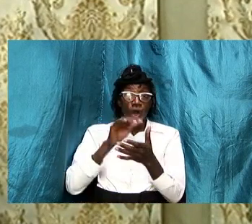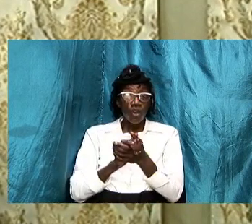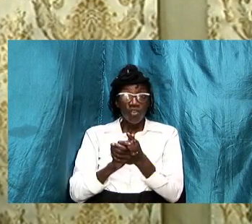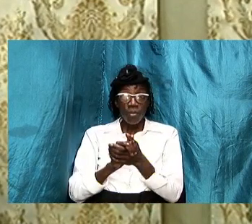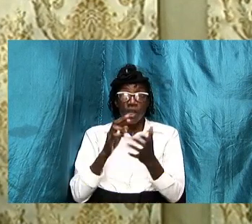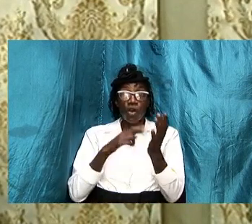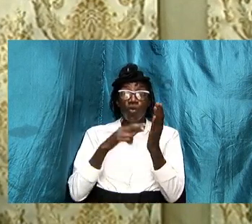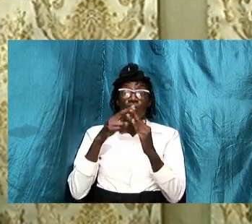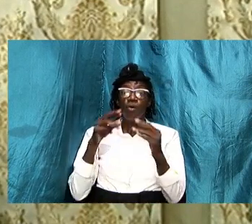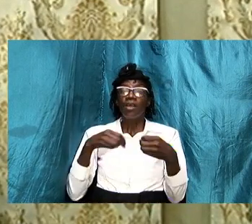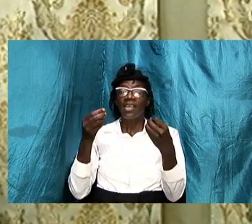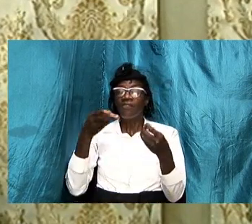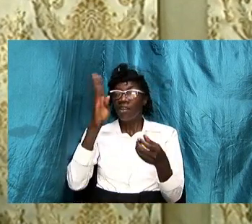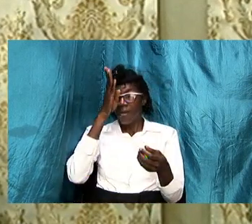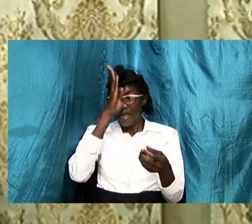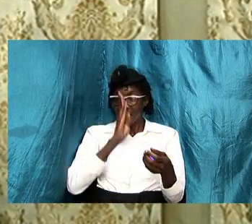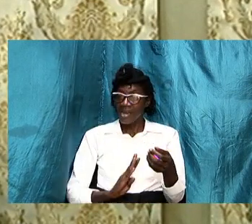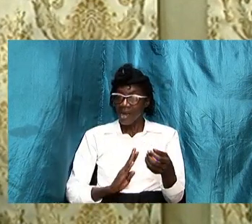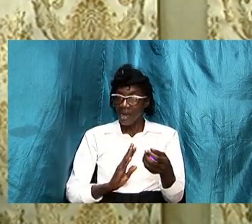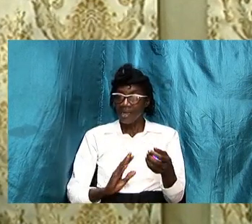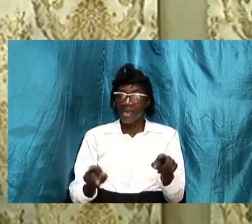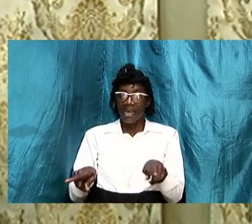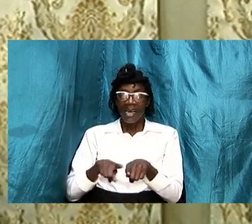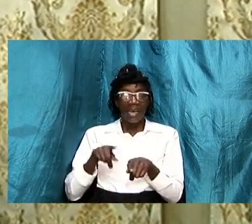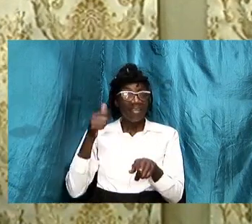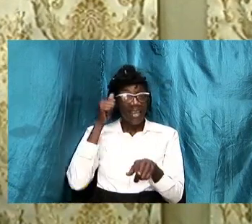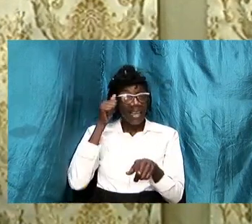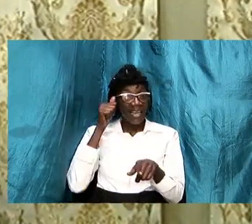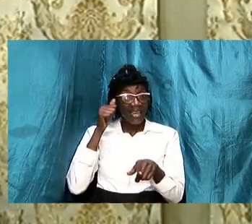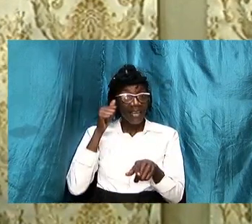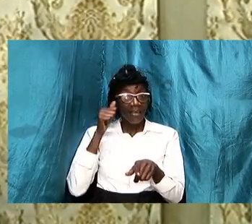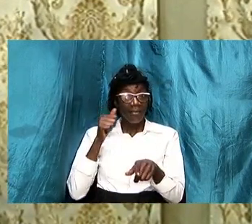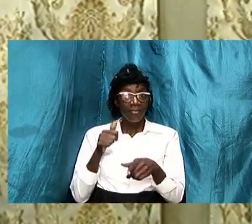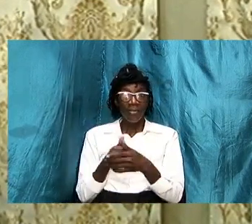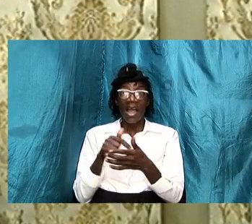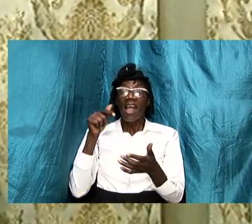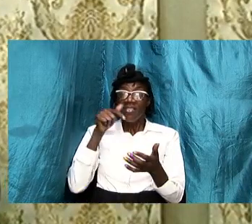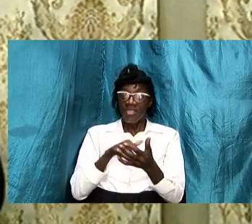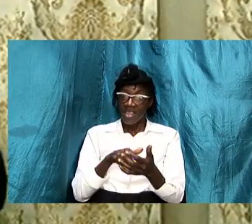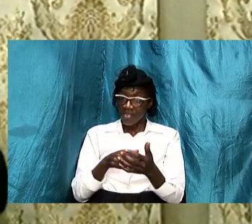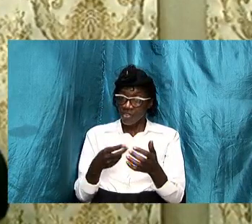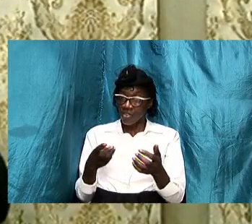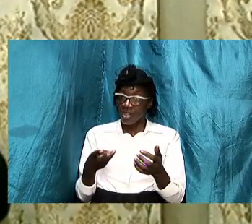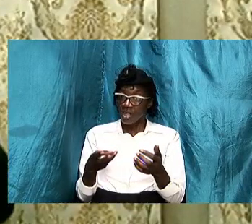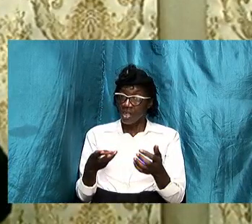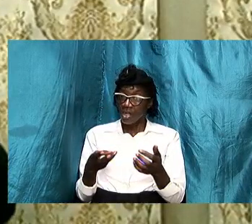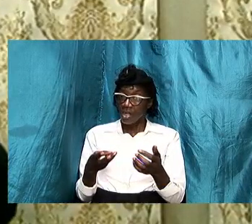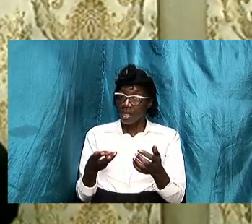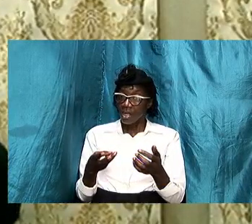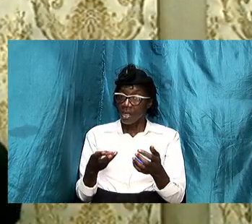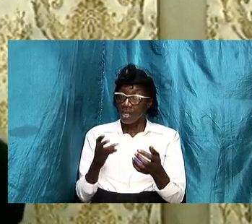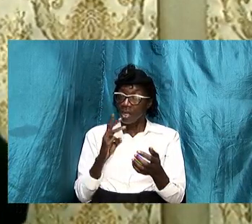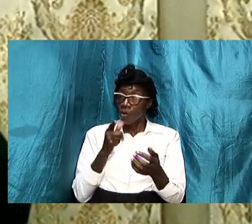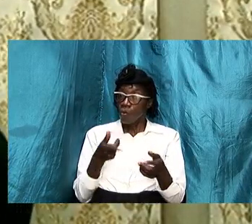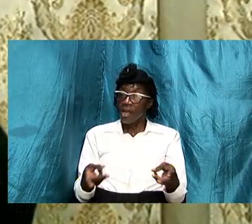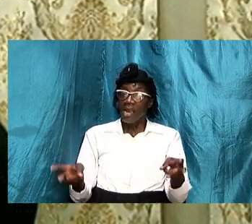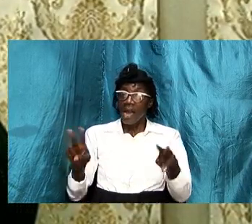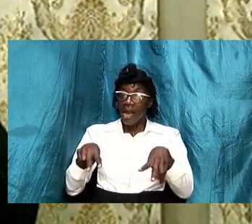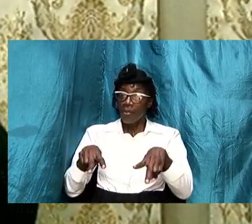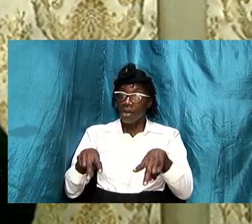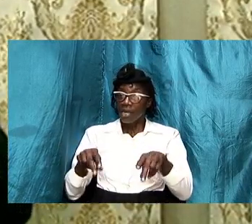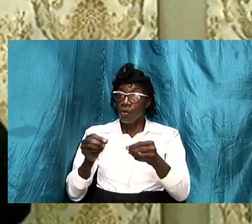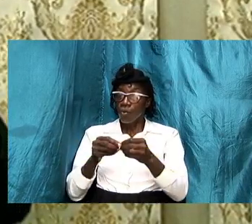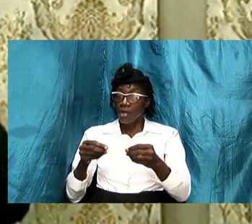by god as the head let me tell us what is going to happen look at what happens with the human body look at what